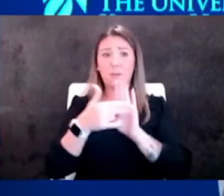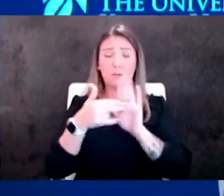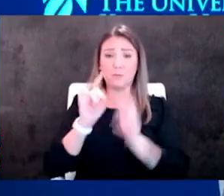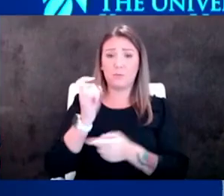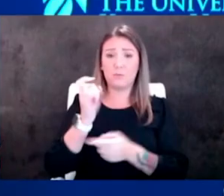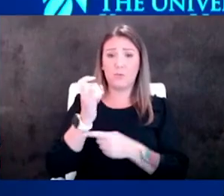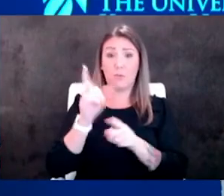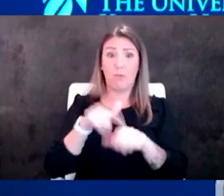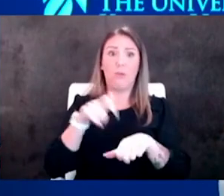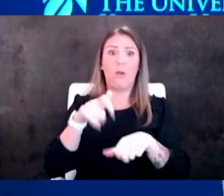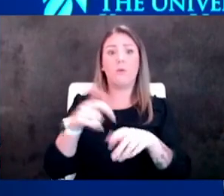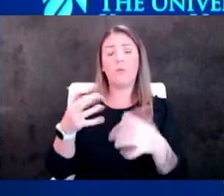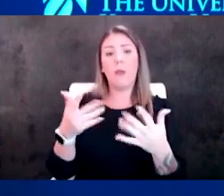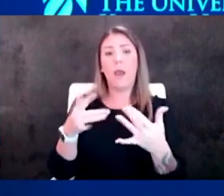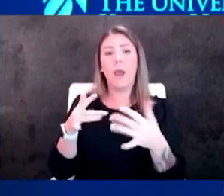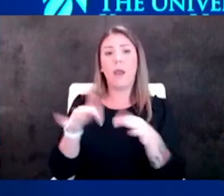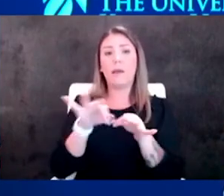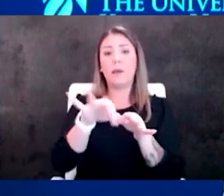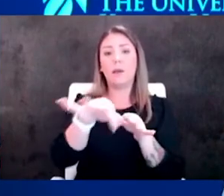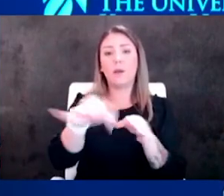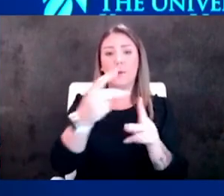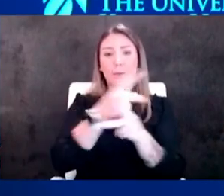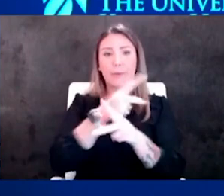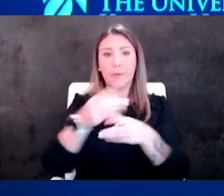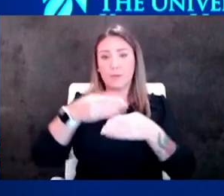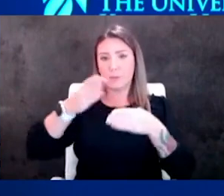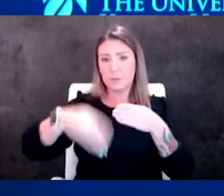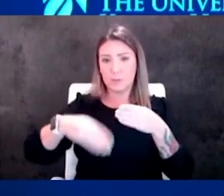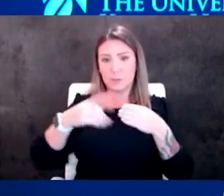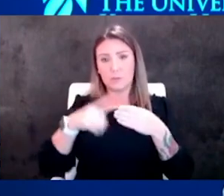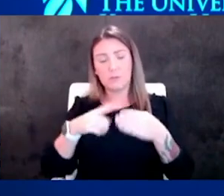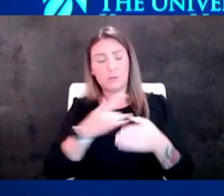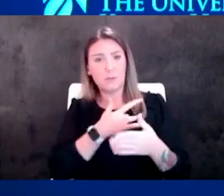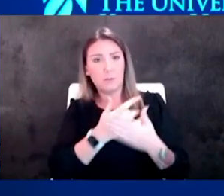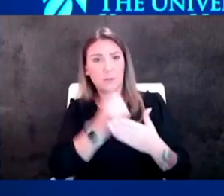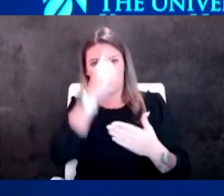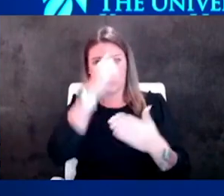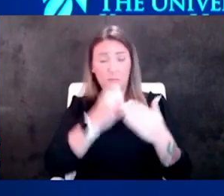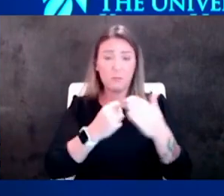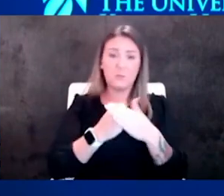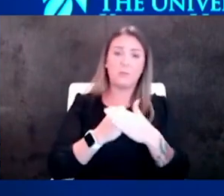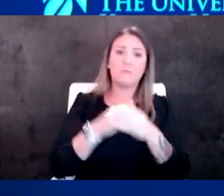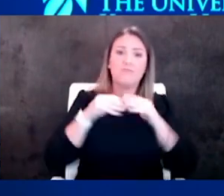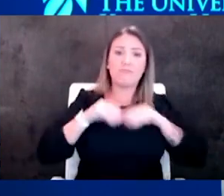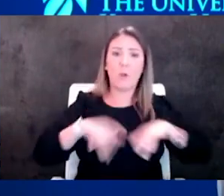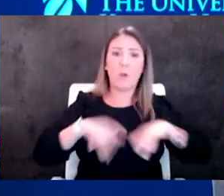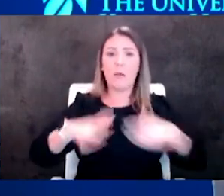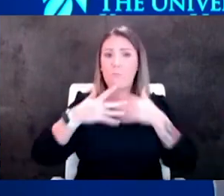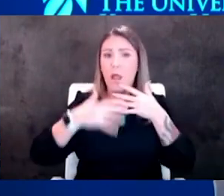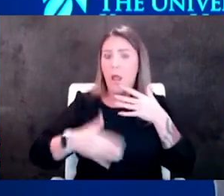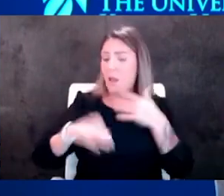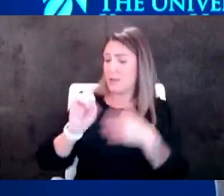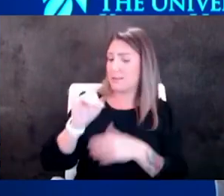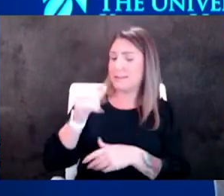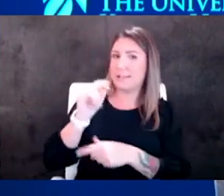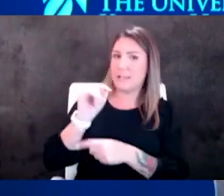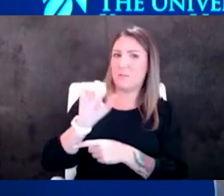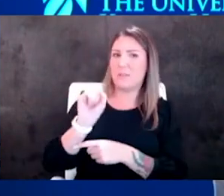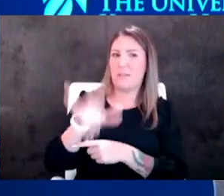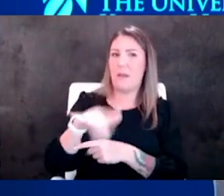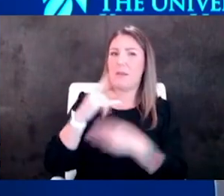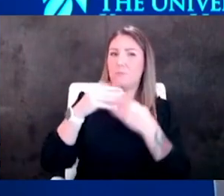the right measures the worse your outcomes are so it's a stroke heart attack infection that's spreading your bloodstream which is what sepsis is if if if